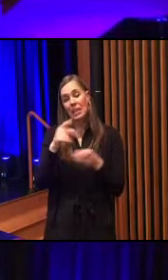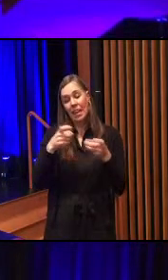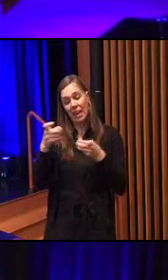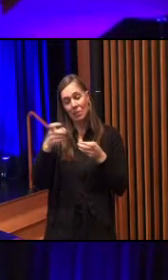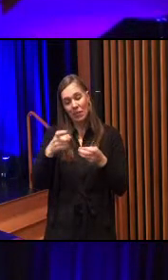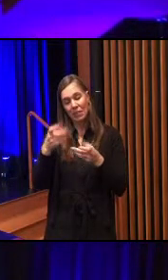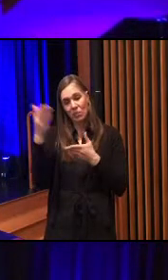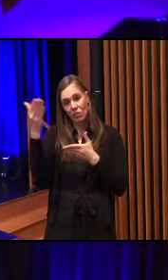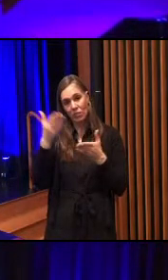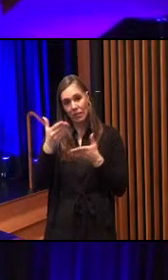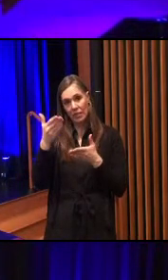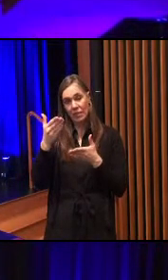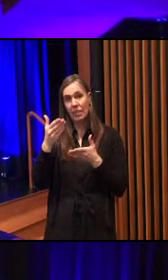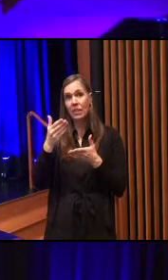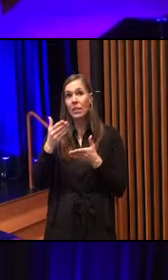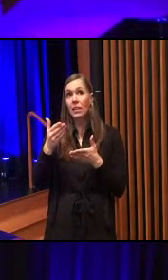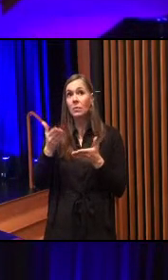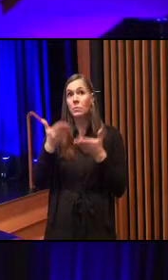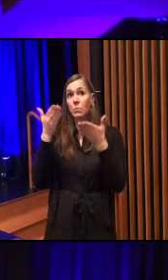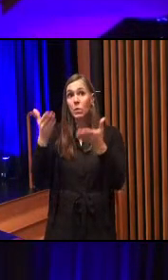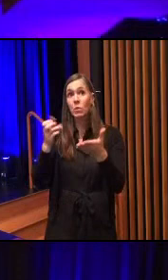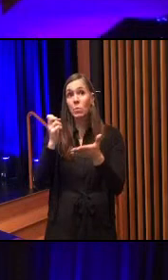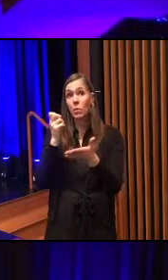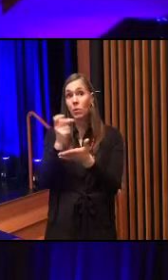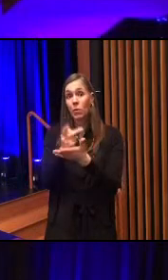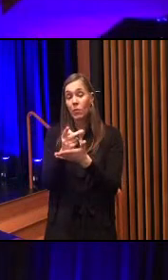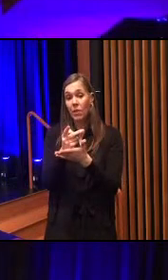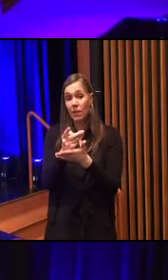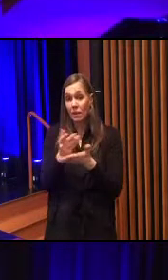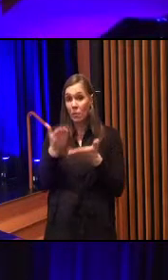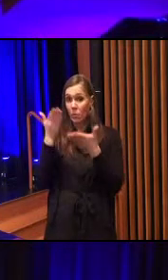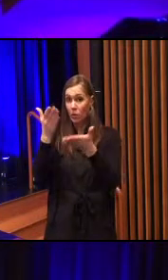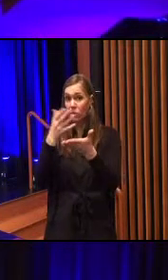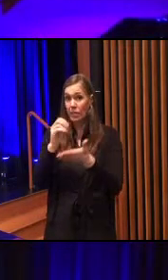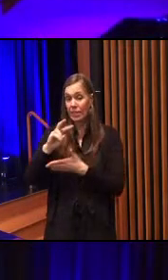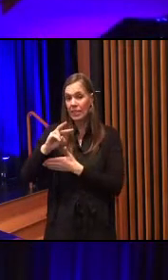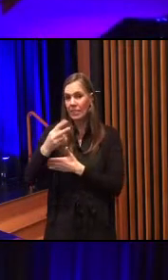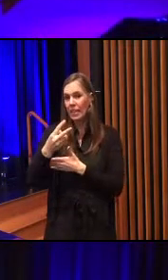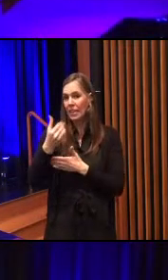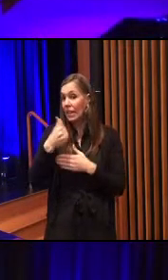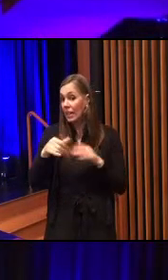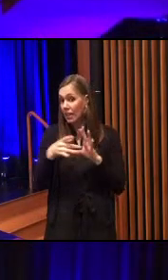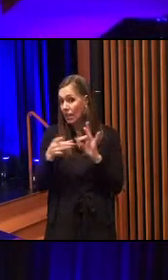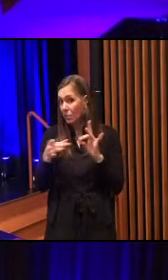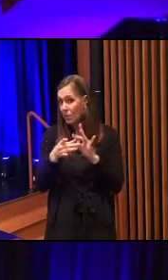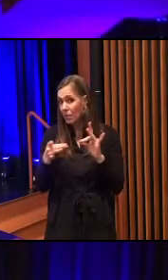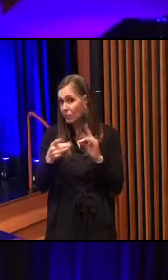Motion to approve. Second. We have a motion and a second. Council comments.